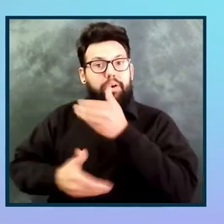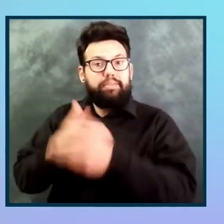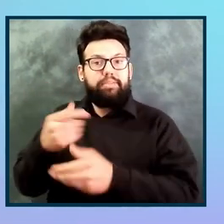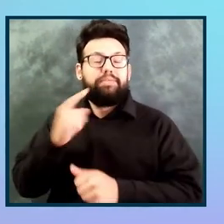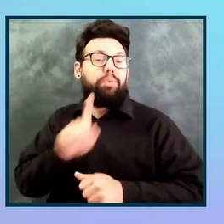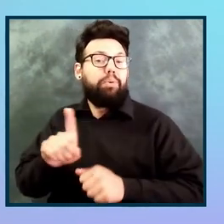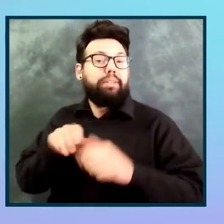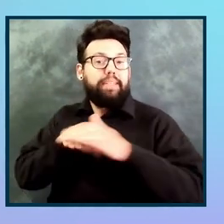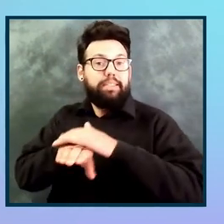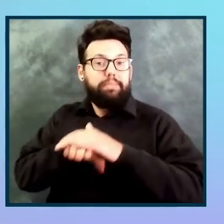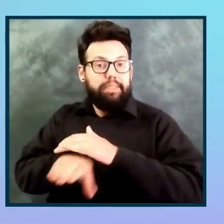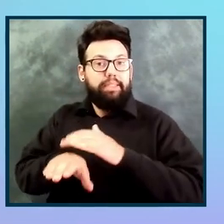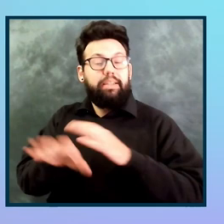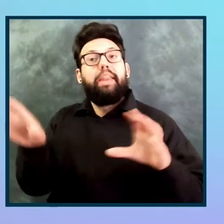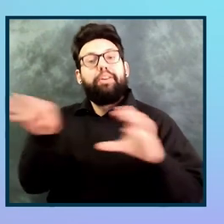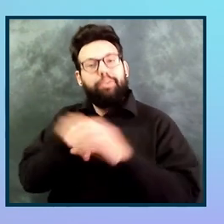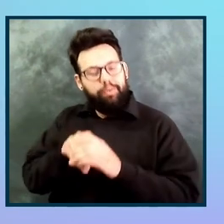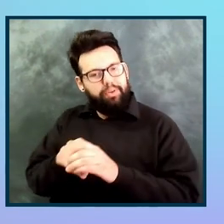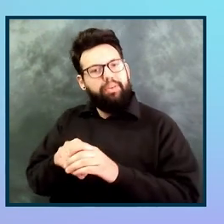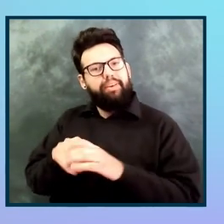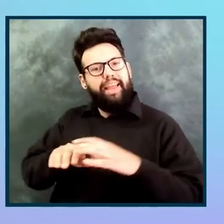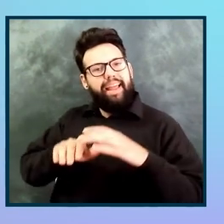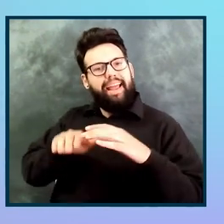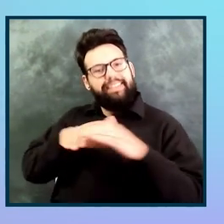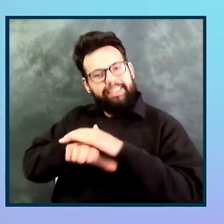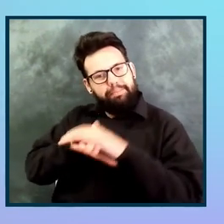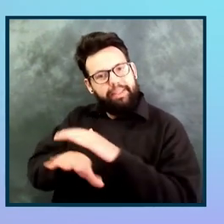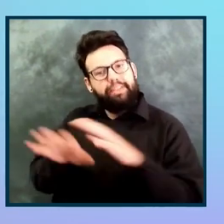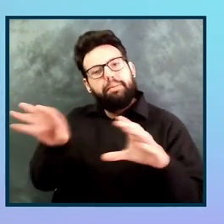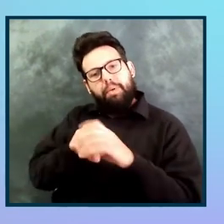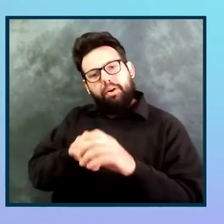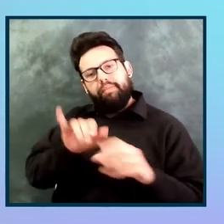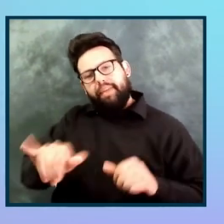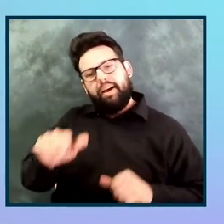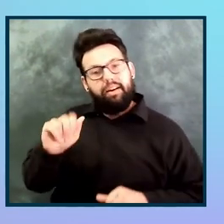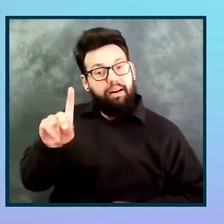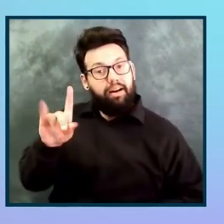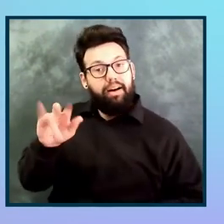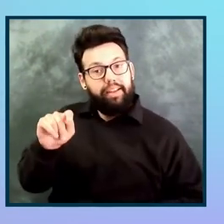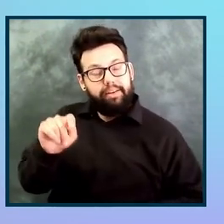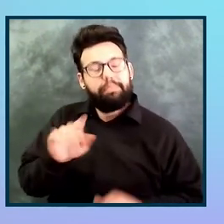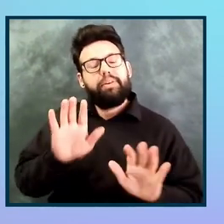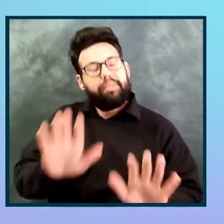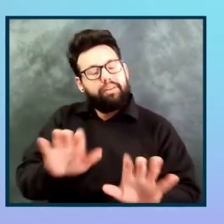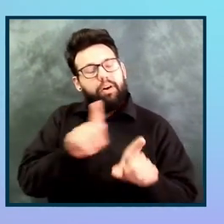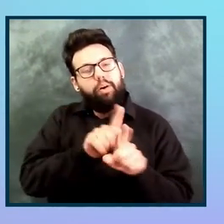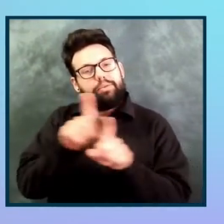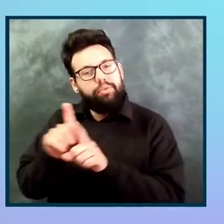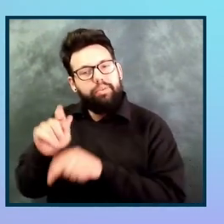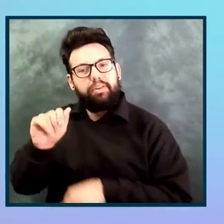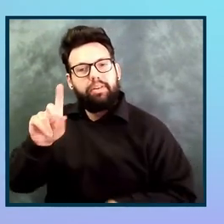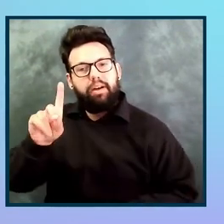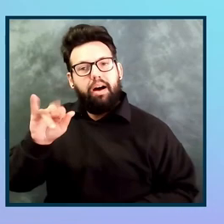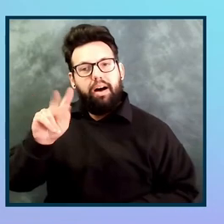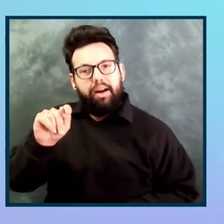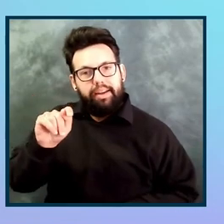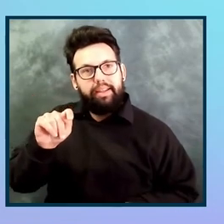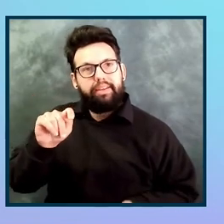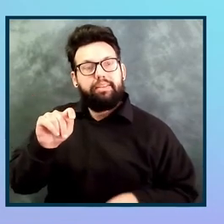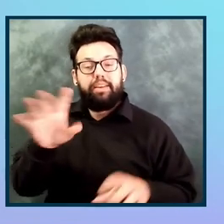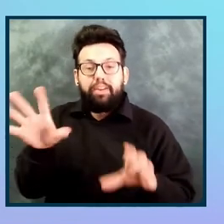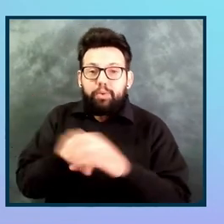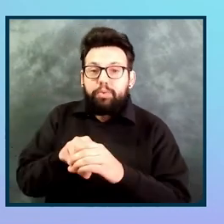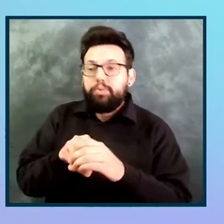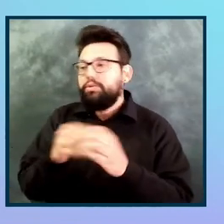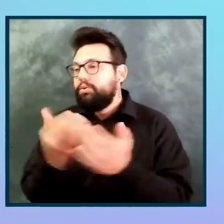yearly audit as a part of that. The other thing that that audit allows for is, coupled with new designs, new